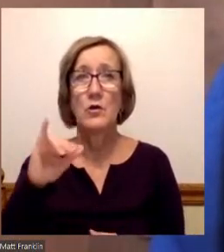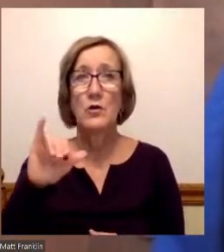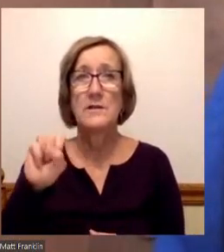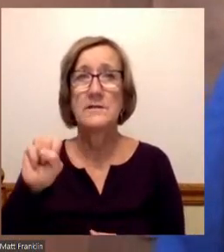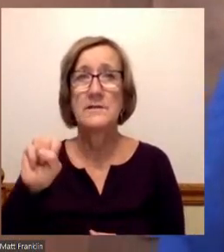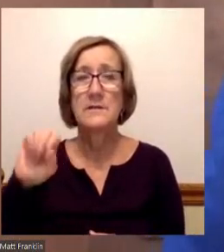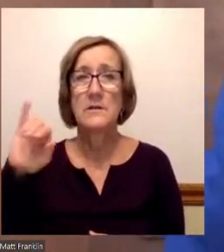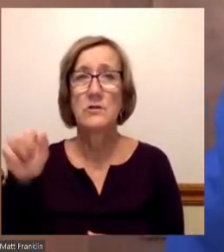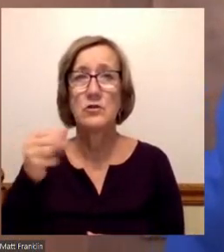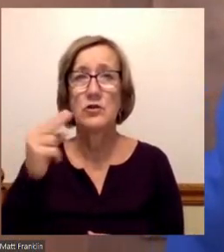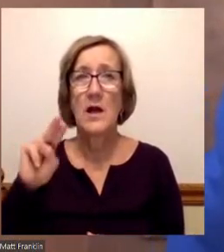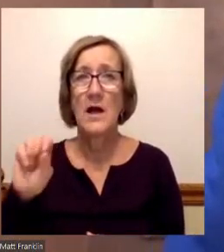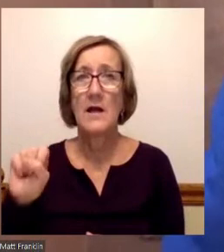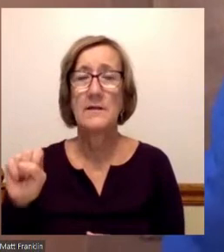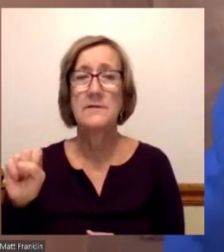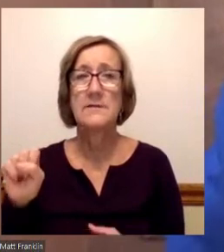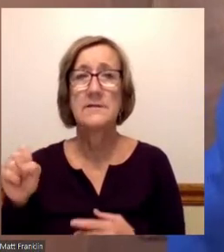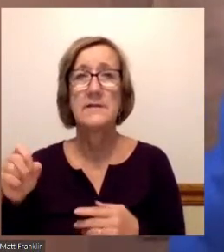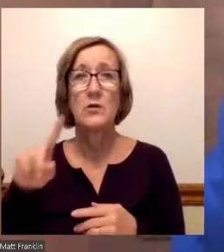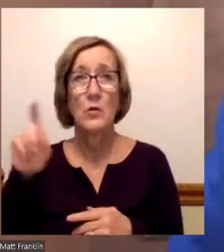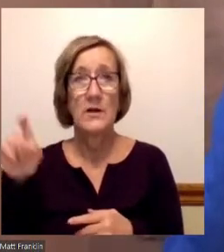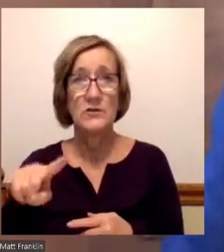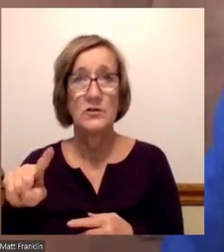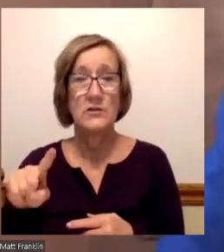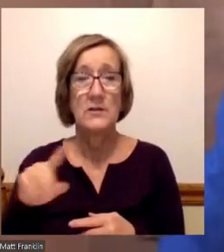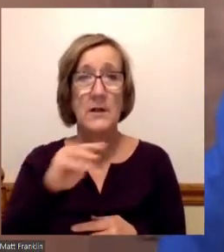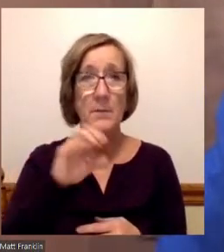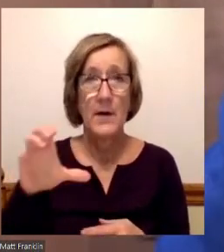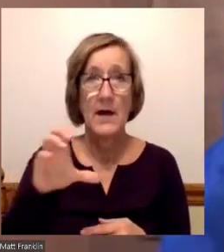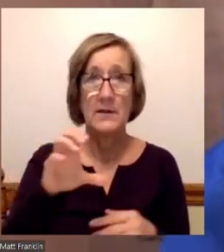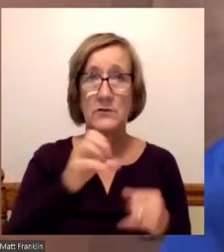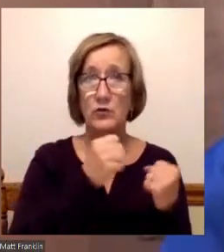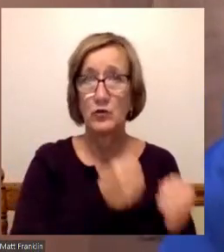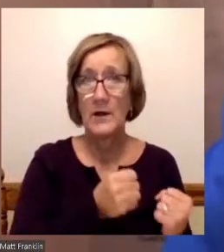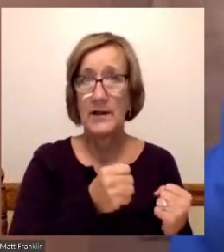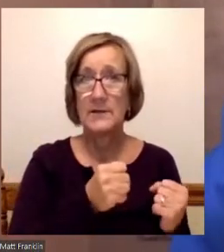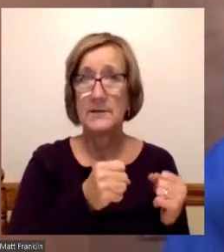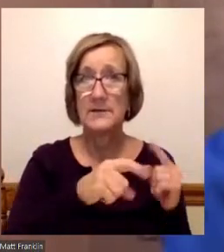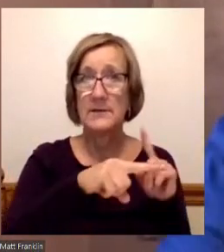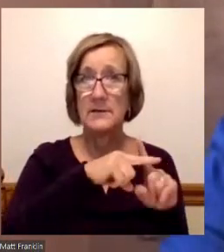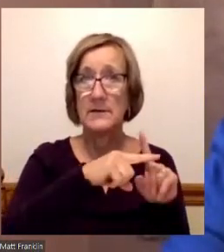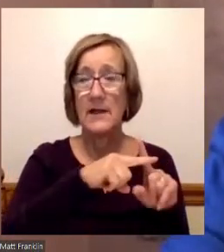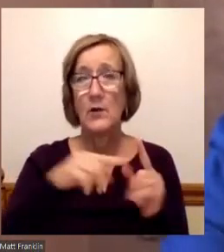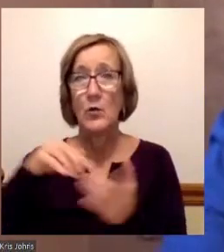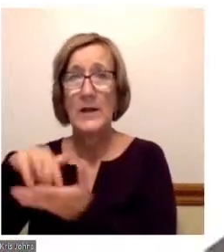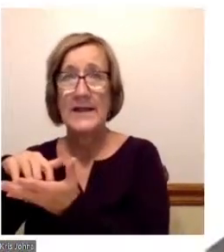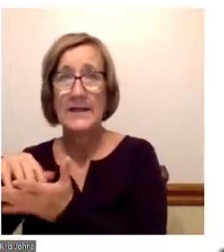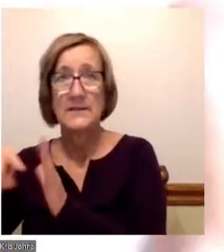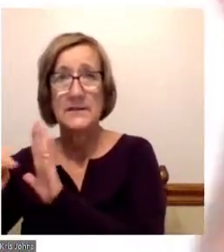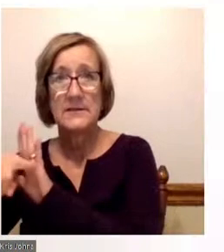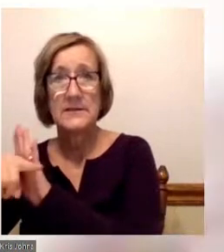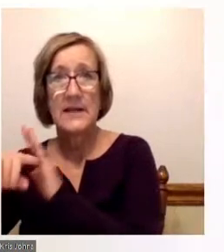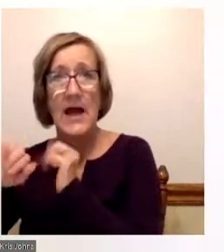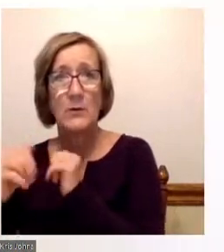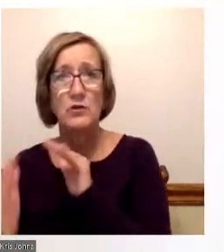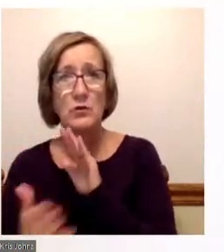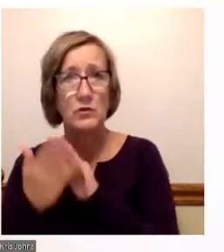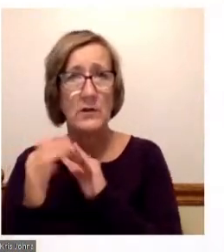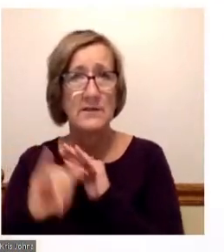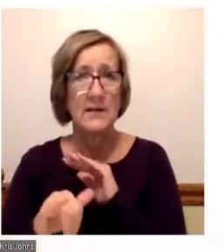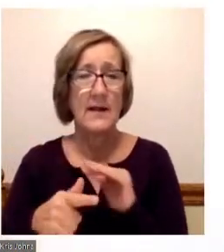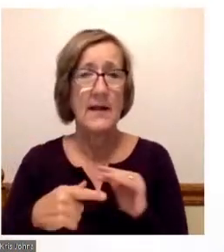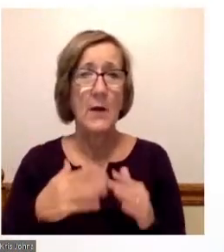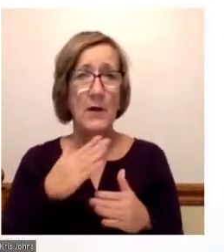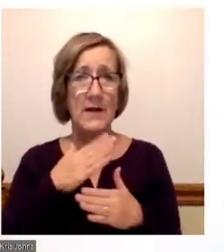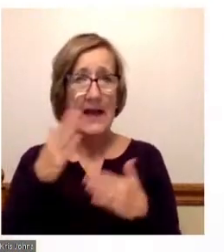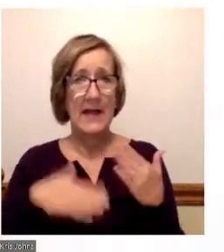again, Mott's strengths and weaknesses. And if you're elected, how would you address whatever weakness there may be? Thank you very much. I'd like to just start end with